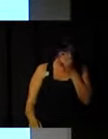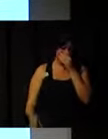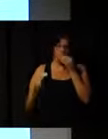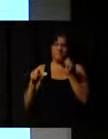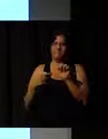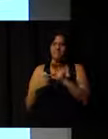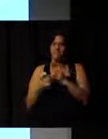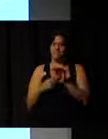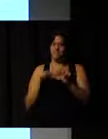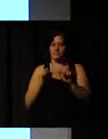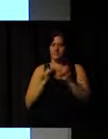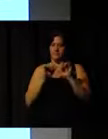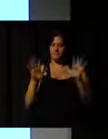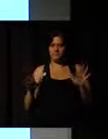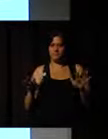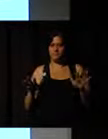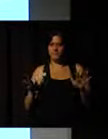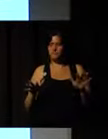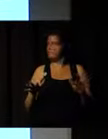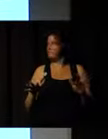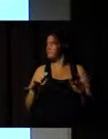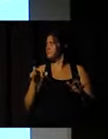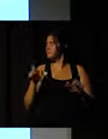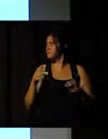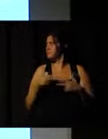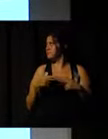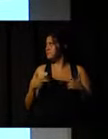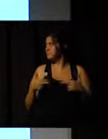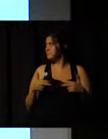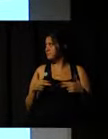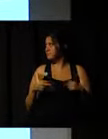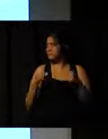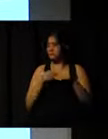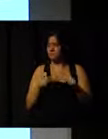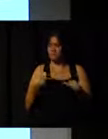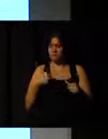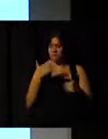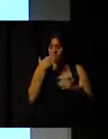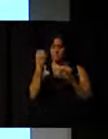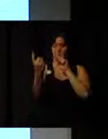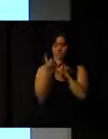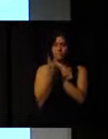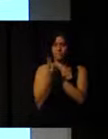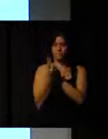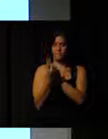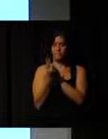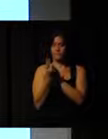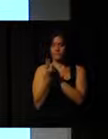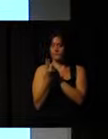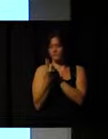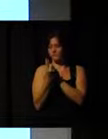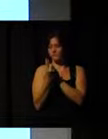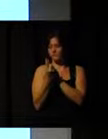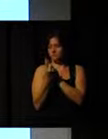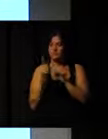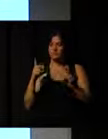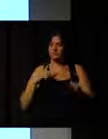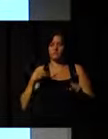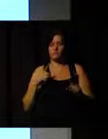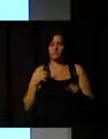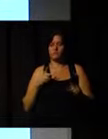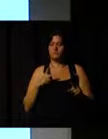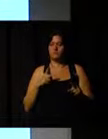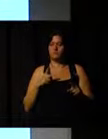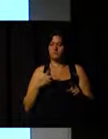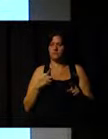demonstrates the knowledge and the skills that the person that is in front of me has, because he's attending